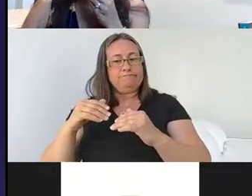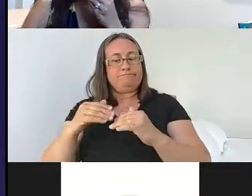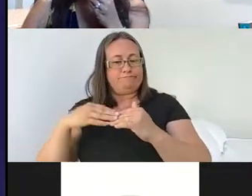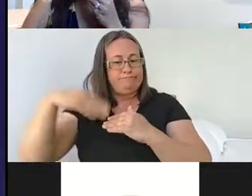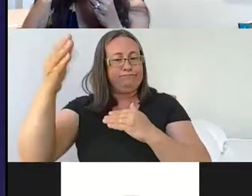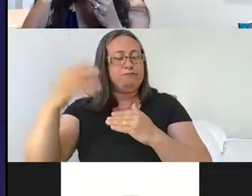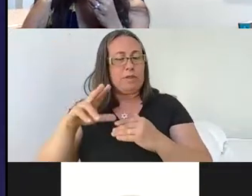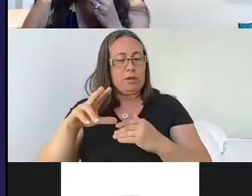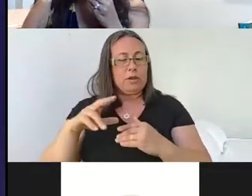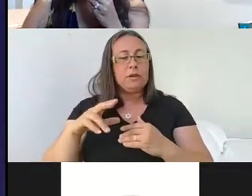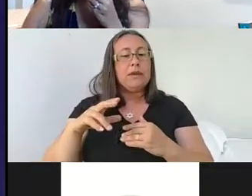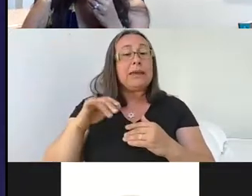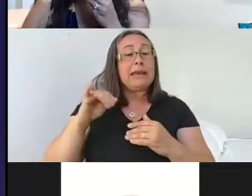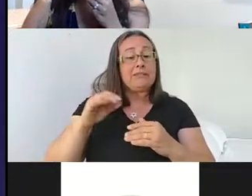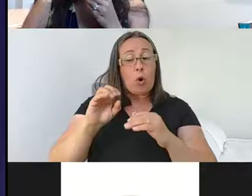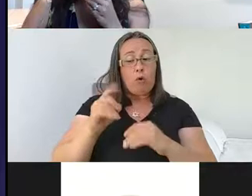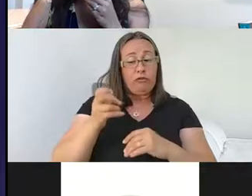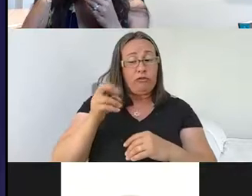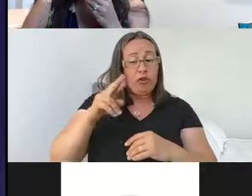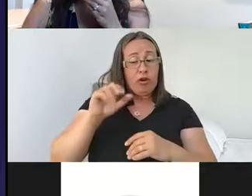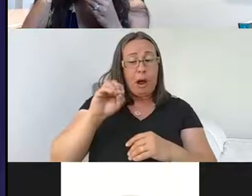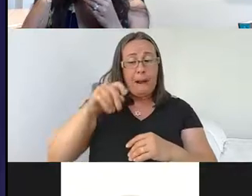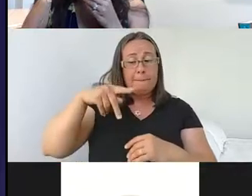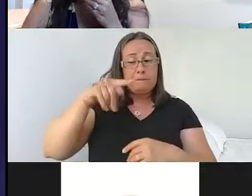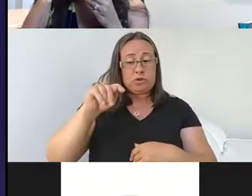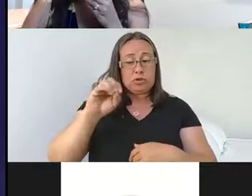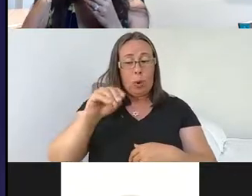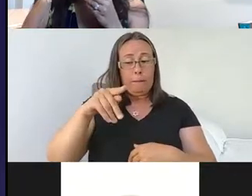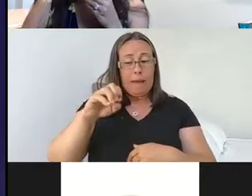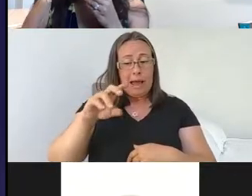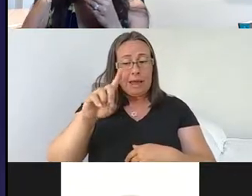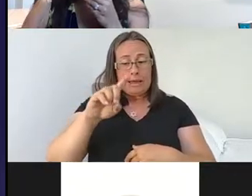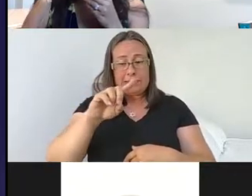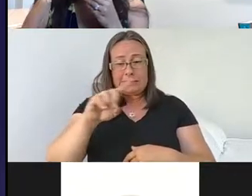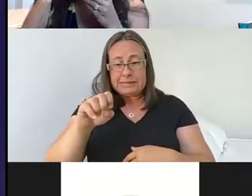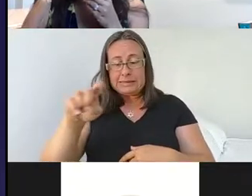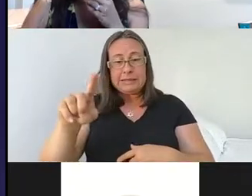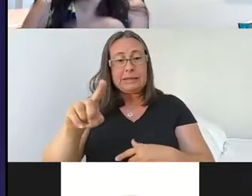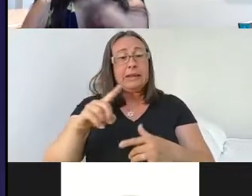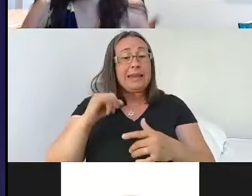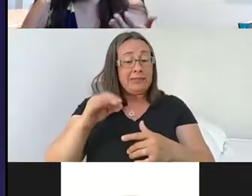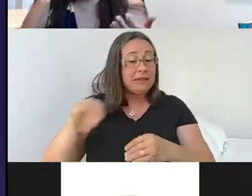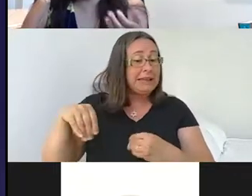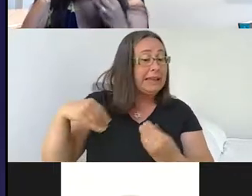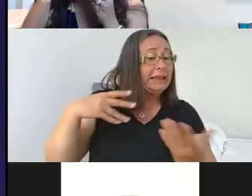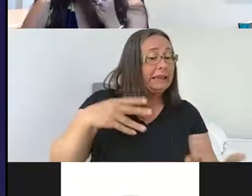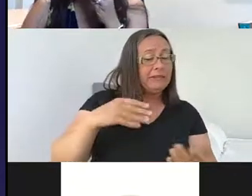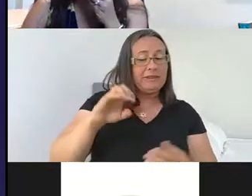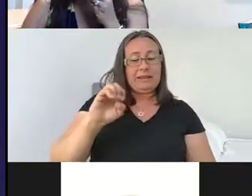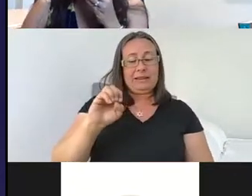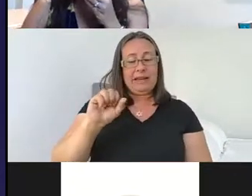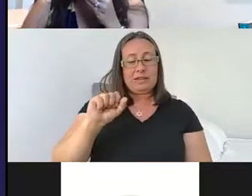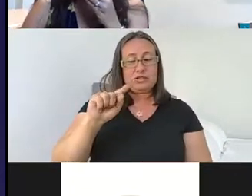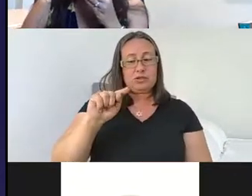if we, when we over-actamize, if we give back estrogen at the time of over-actamies, so we kind of mimic puberty,